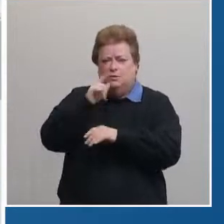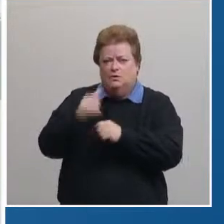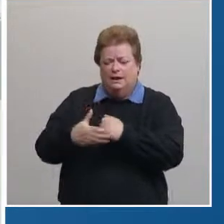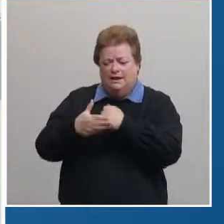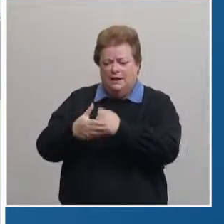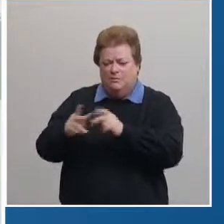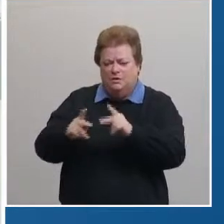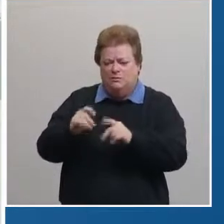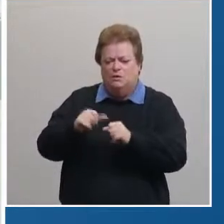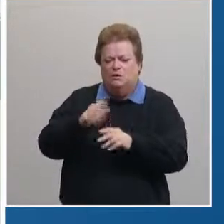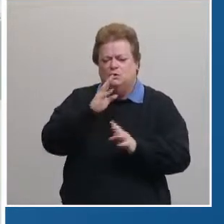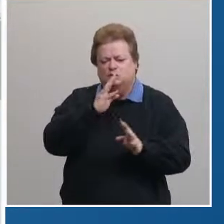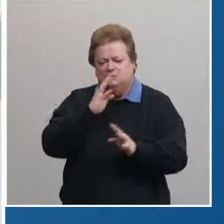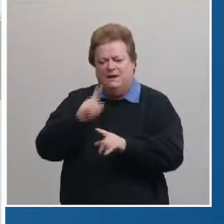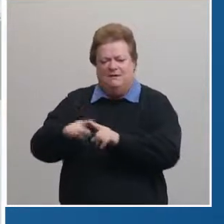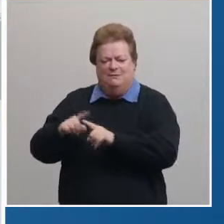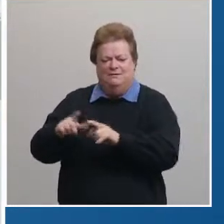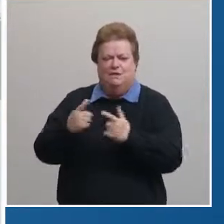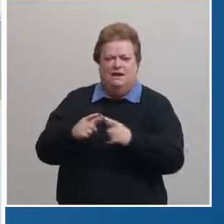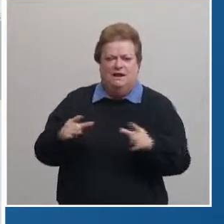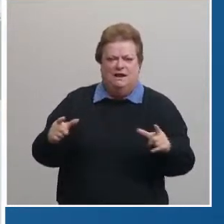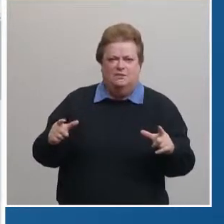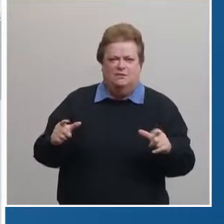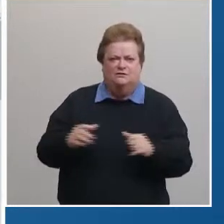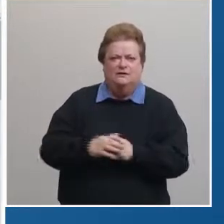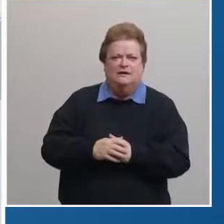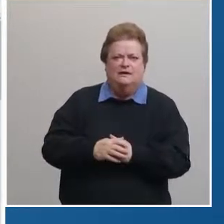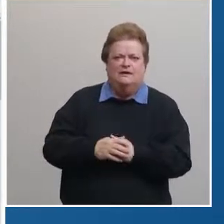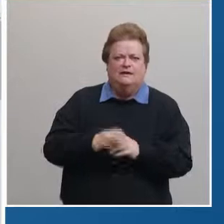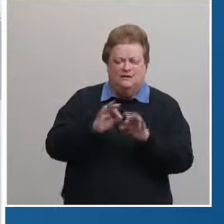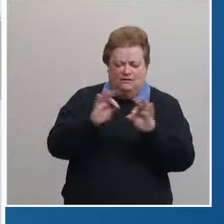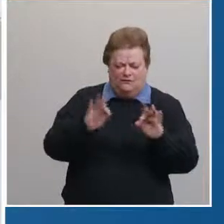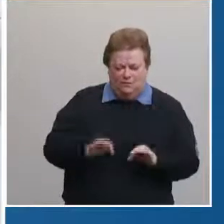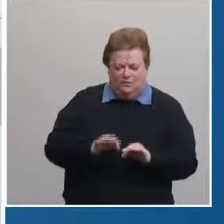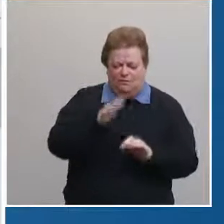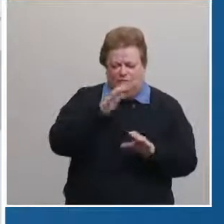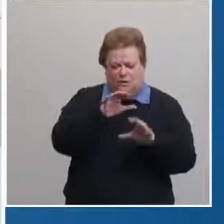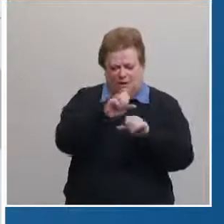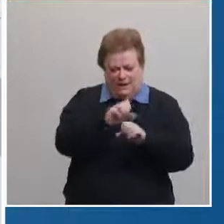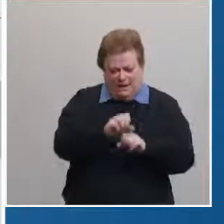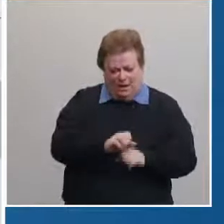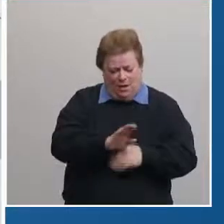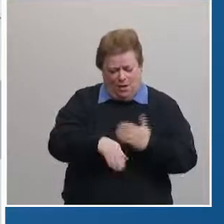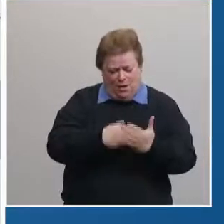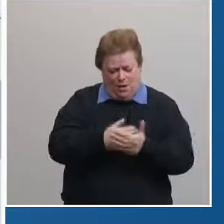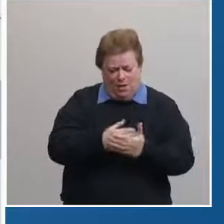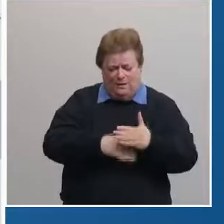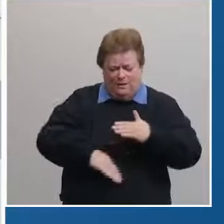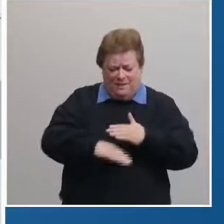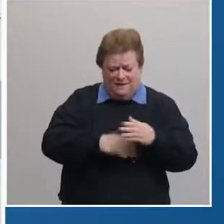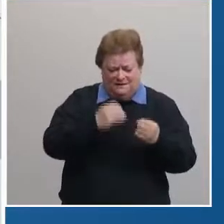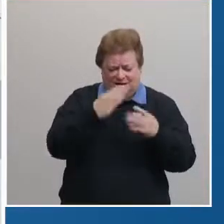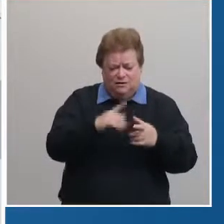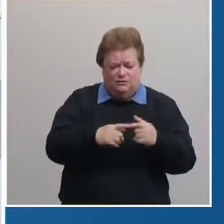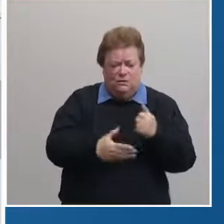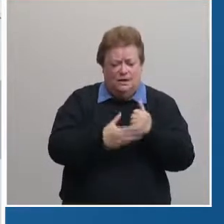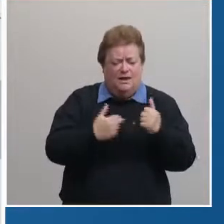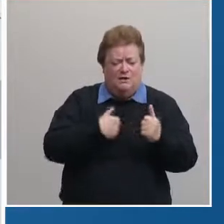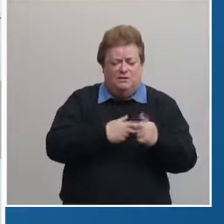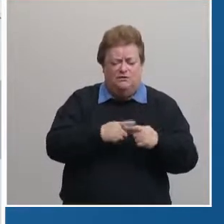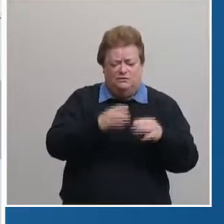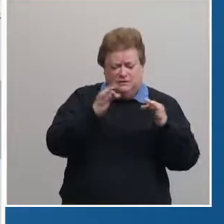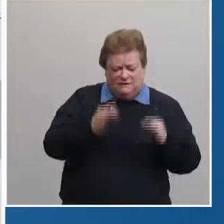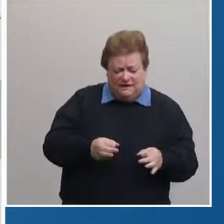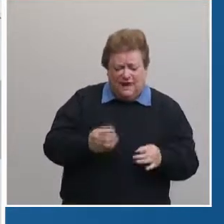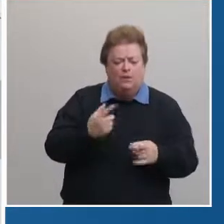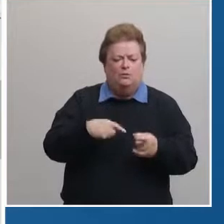clients who speak the other languages the form captures the basic information that will be used to help determine when an